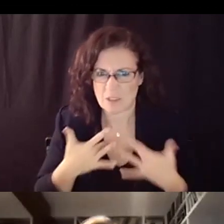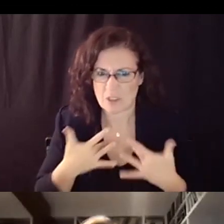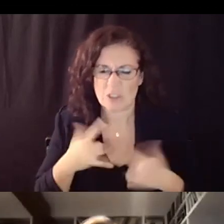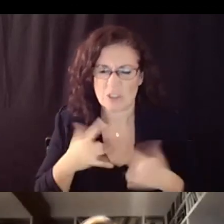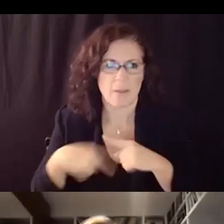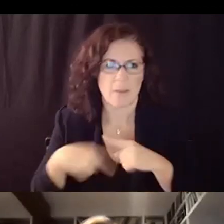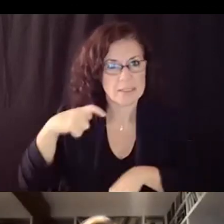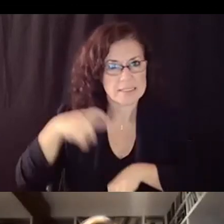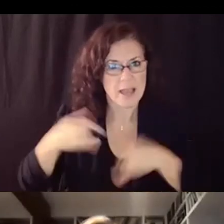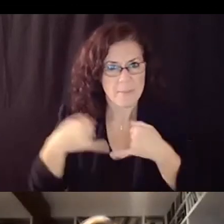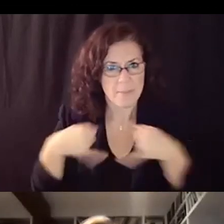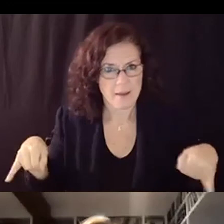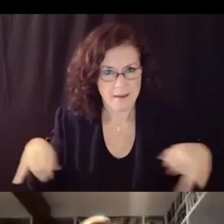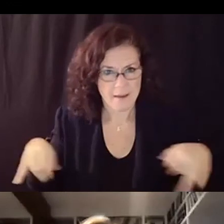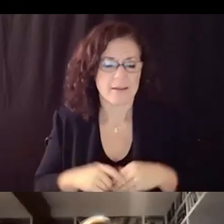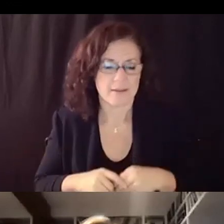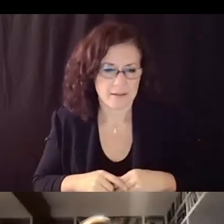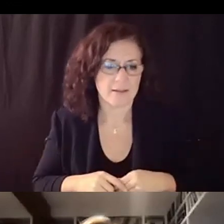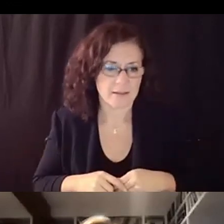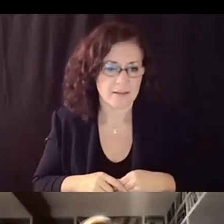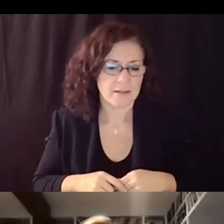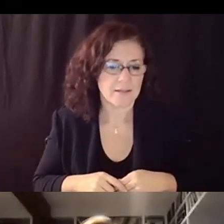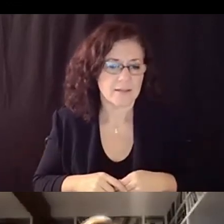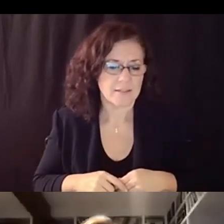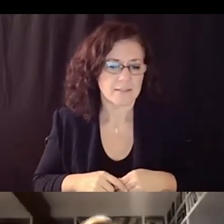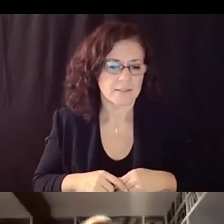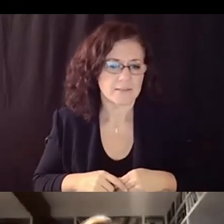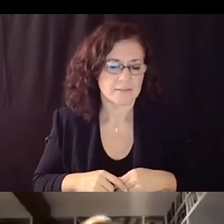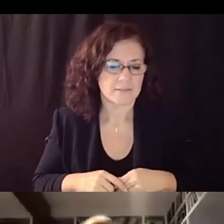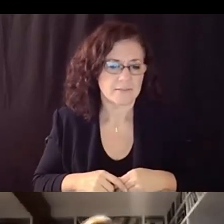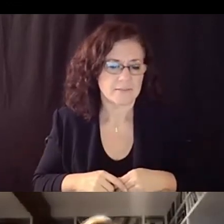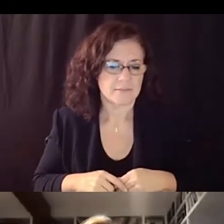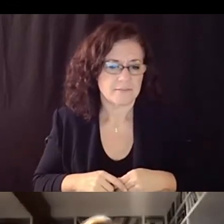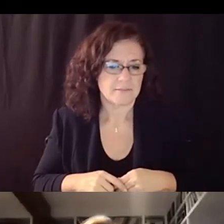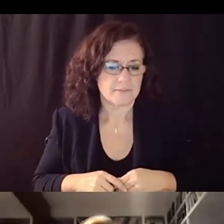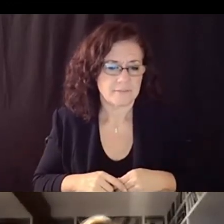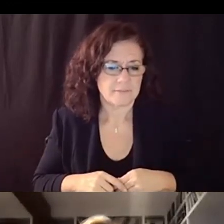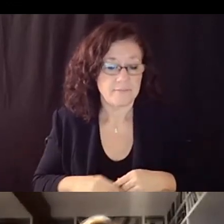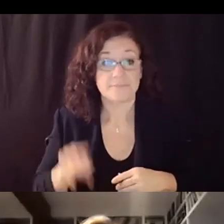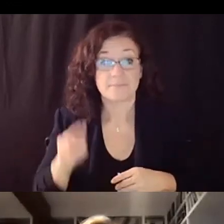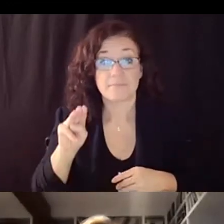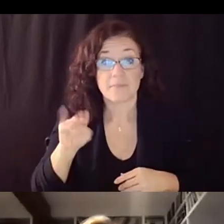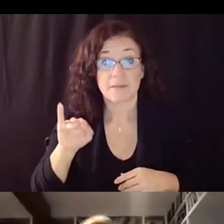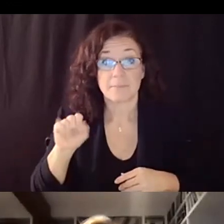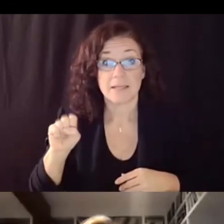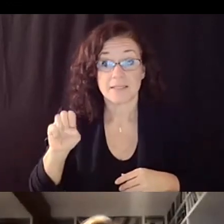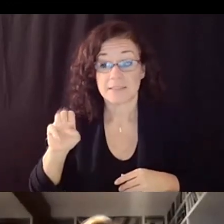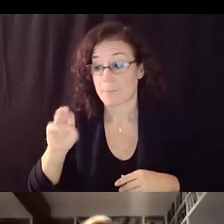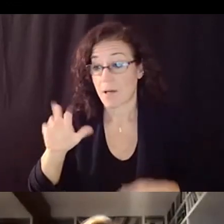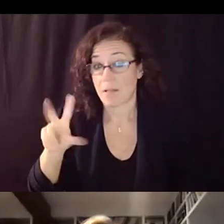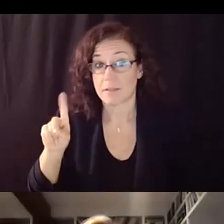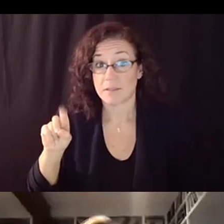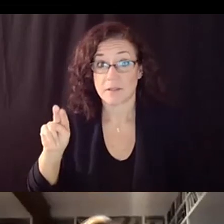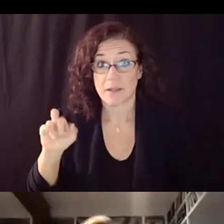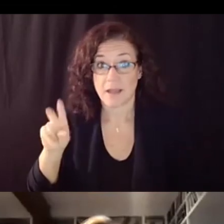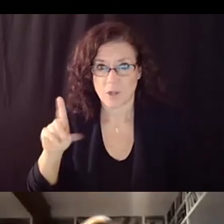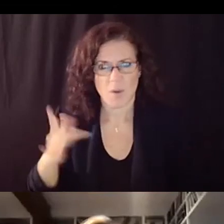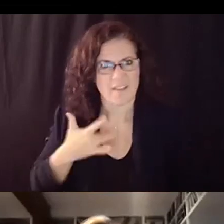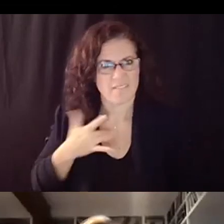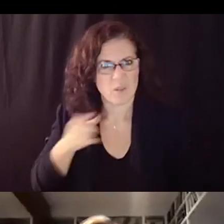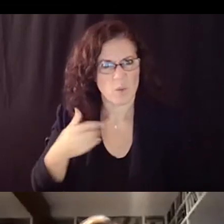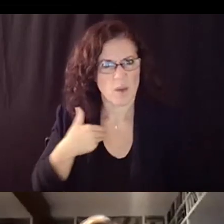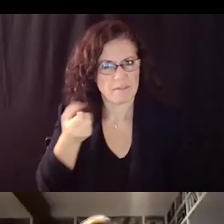what you will learn from miss maldonado i believe that you have a number of meetings planned for the next few days